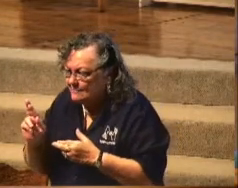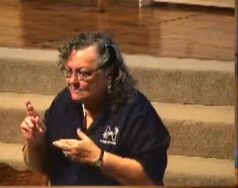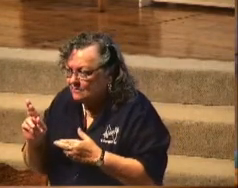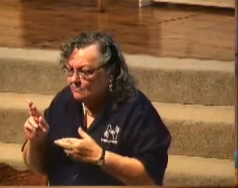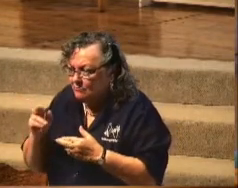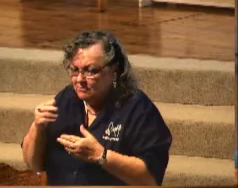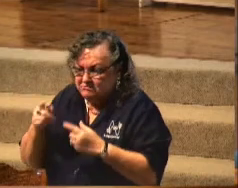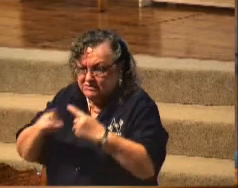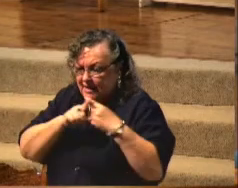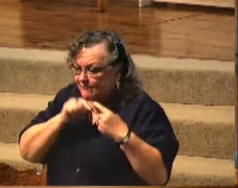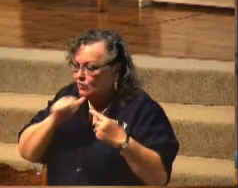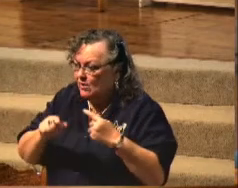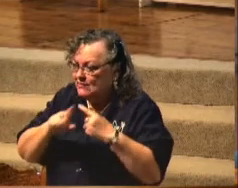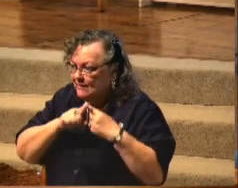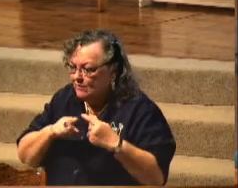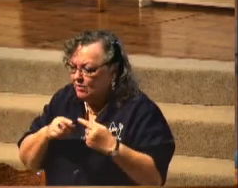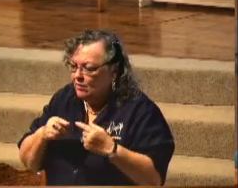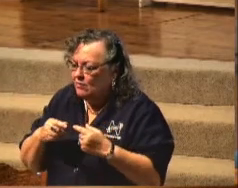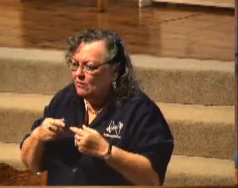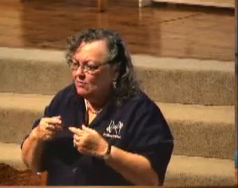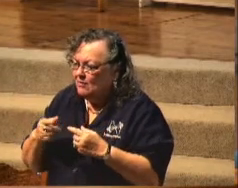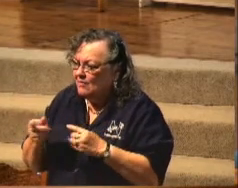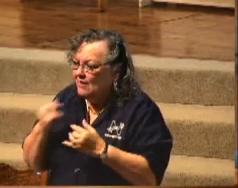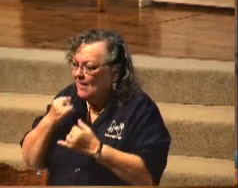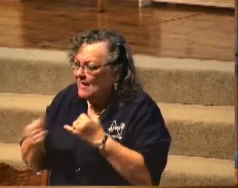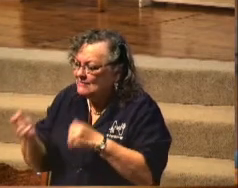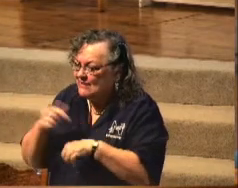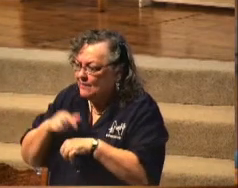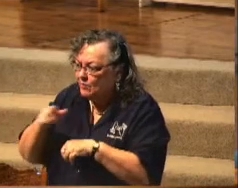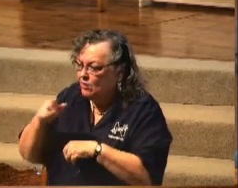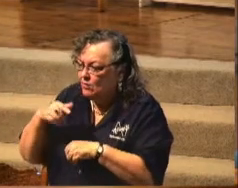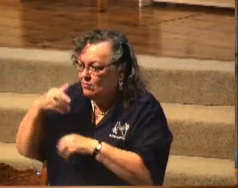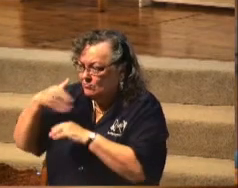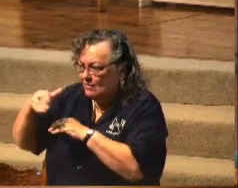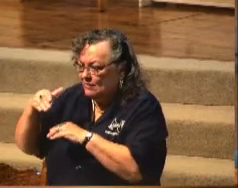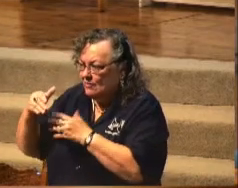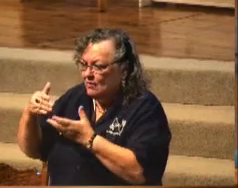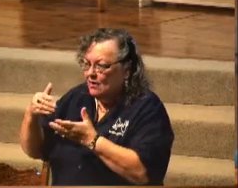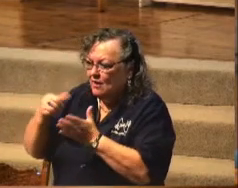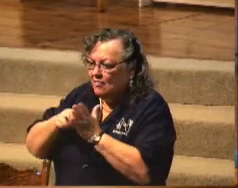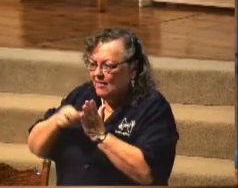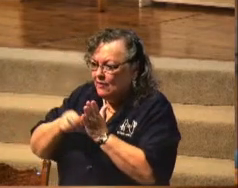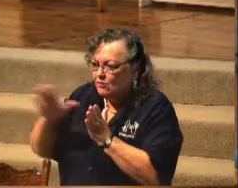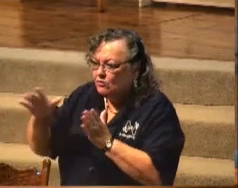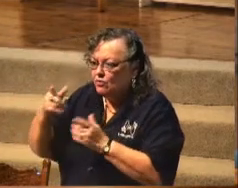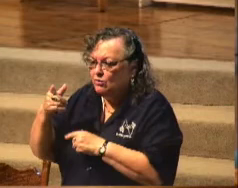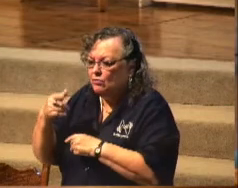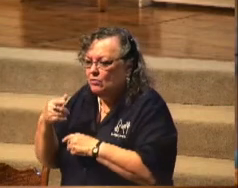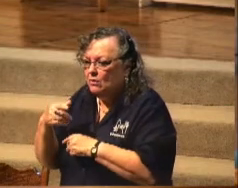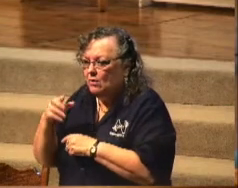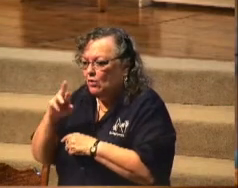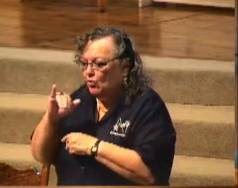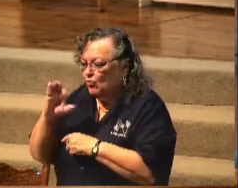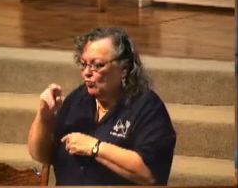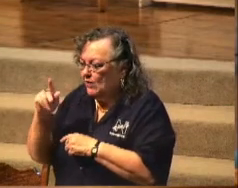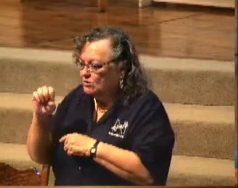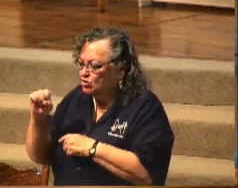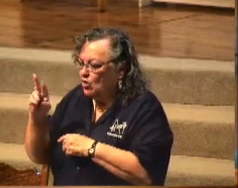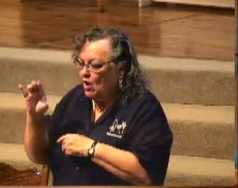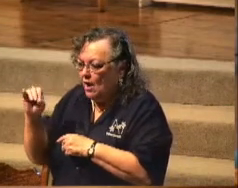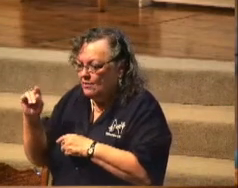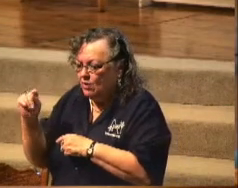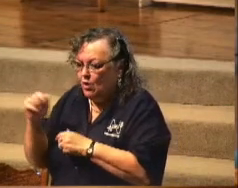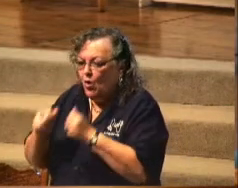When's the last time you sent something to Rick Scott or Marco Rubio, our senators? When's the last time that you